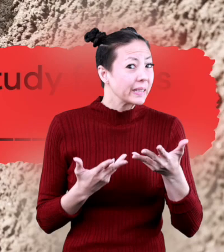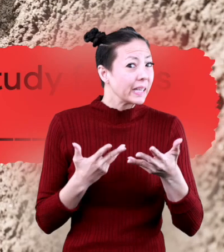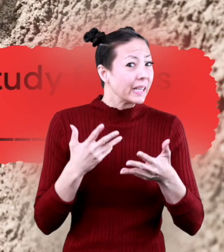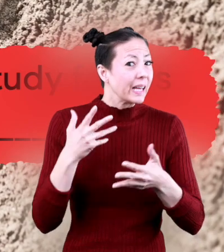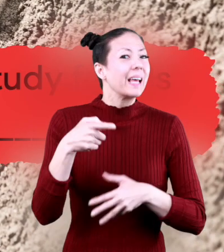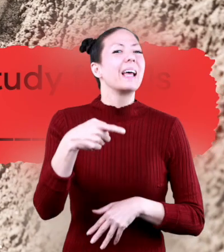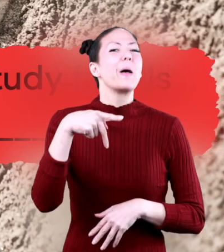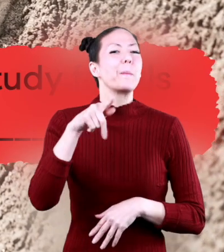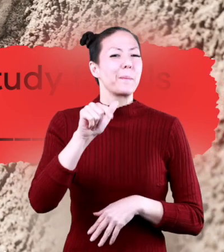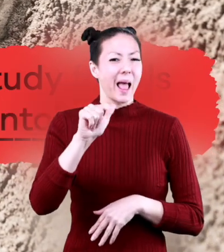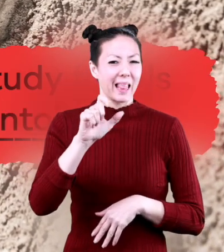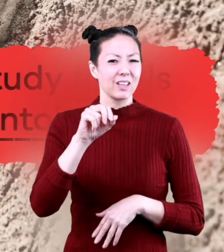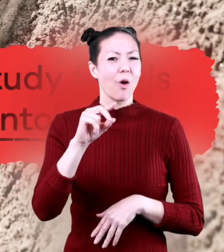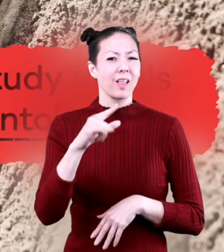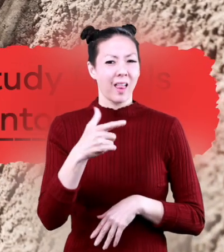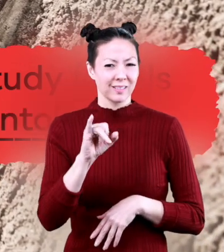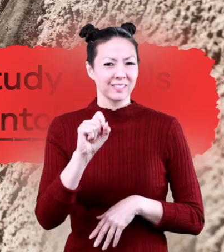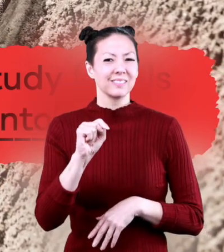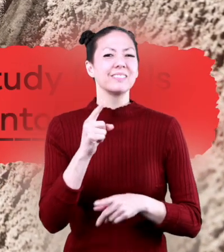called